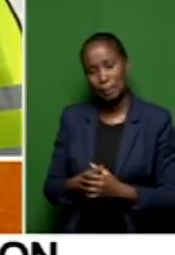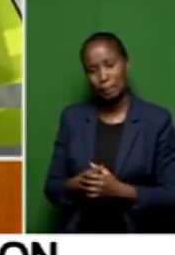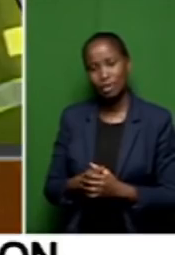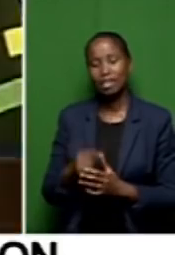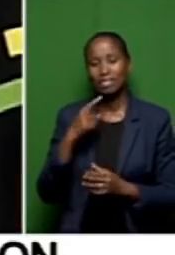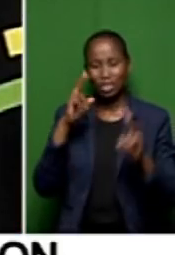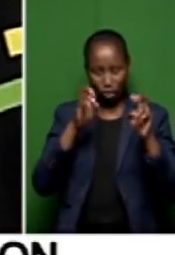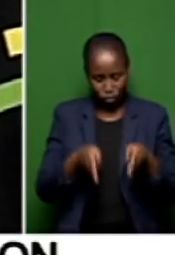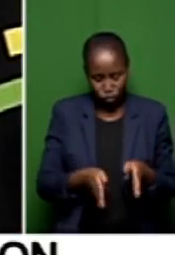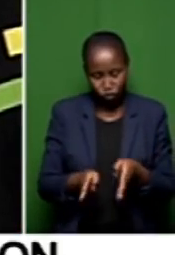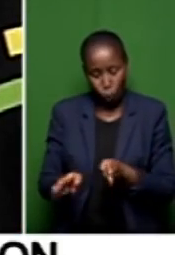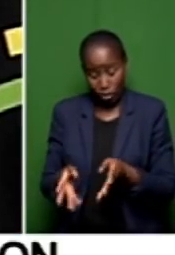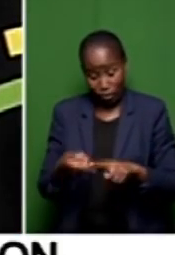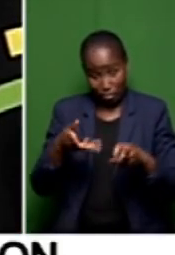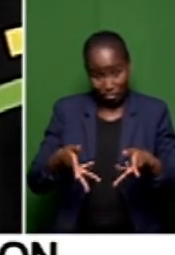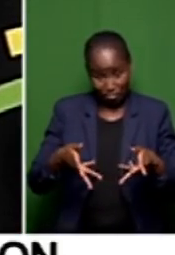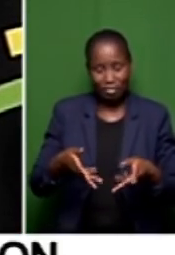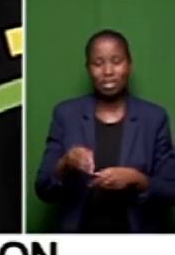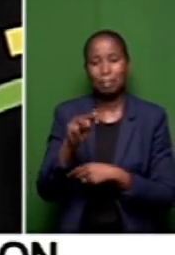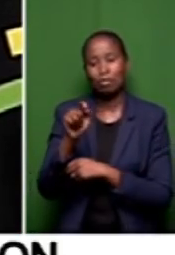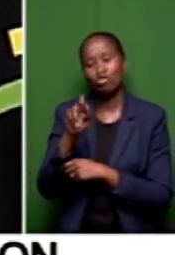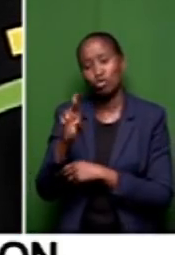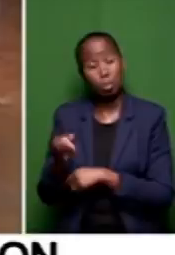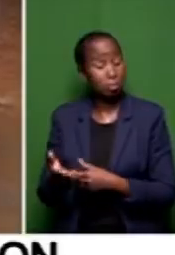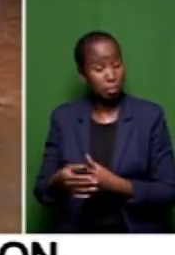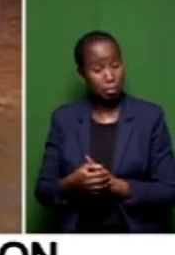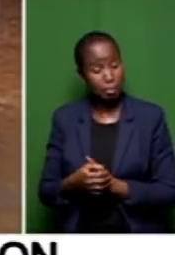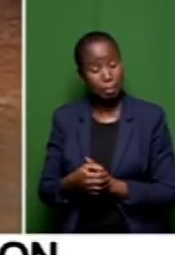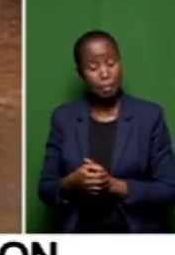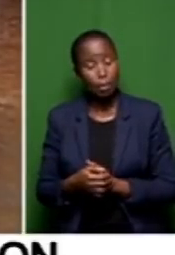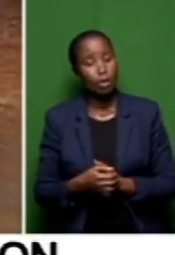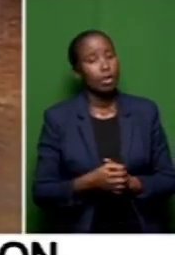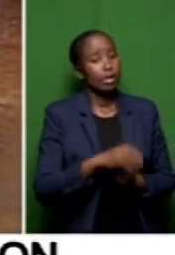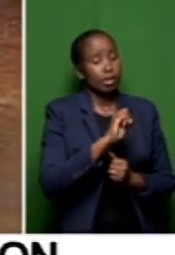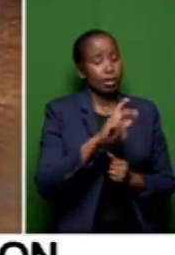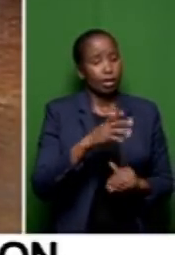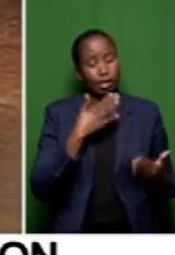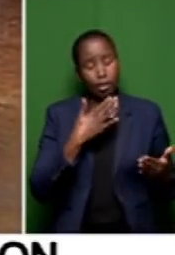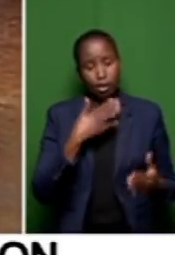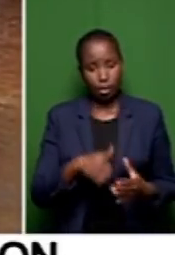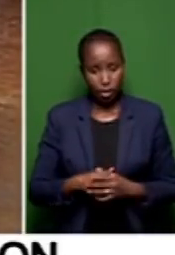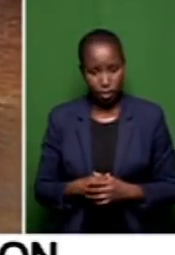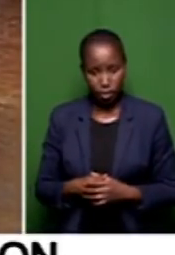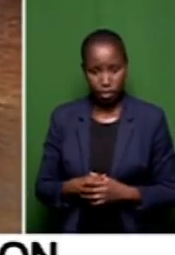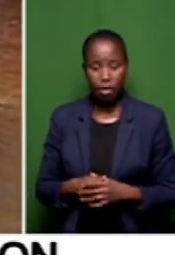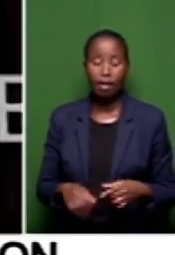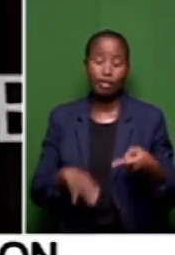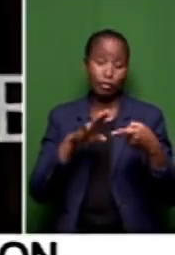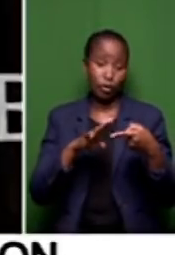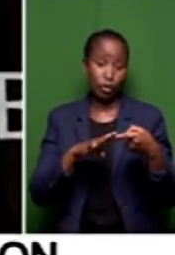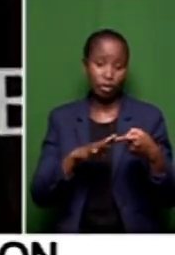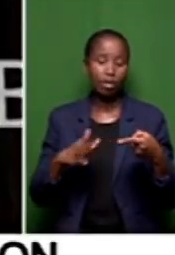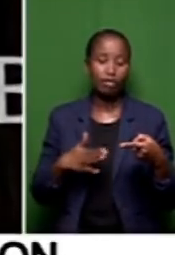of the roads in this metro? Well, Sagina, thank you very much. Perhaps I should start by correcting